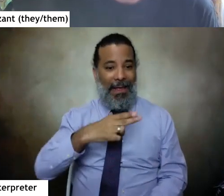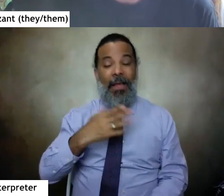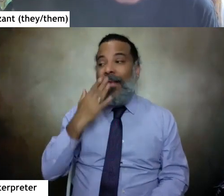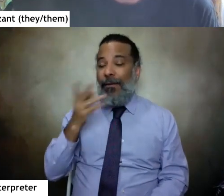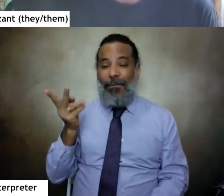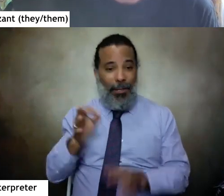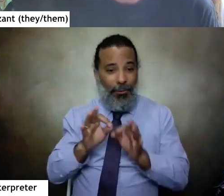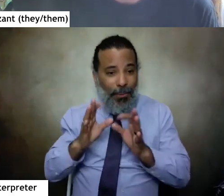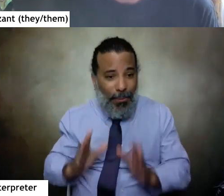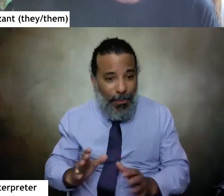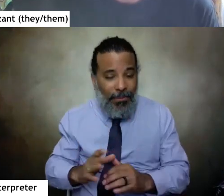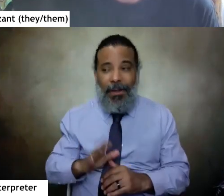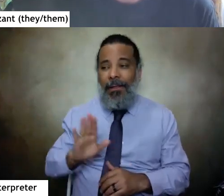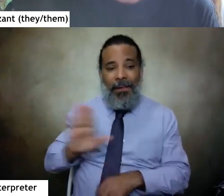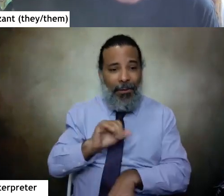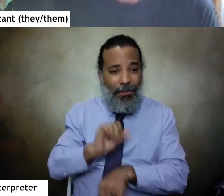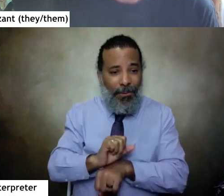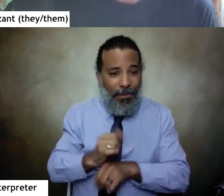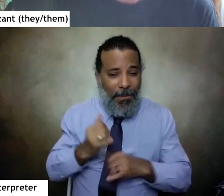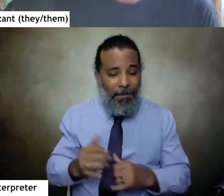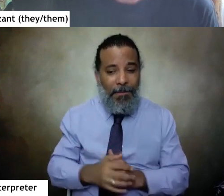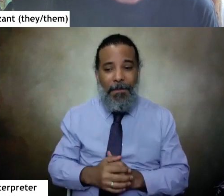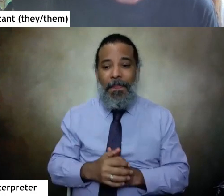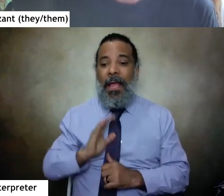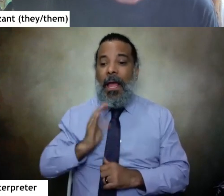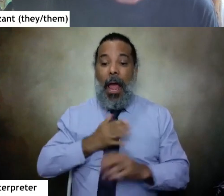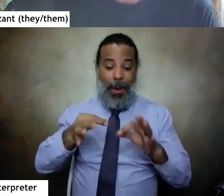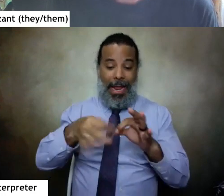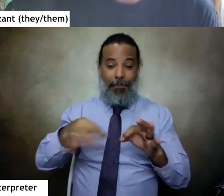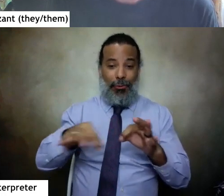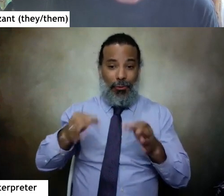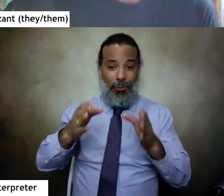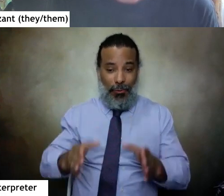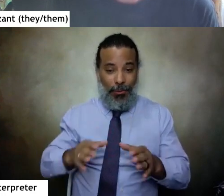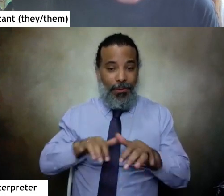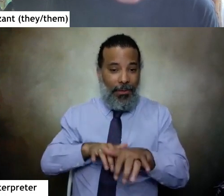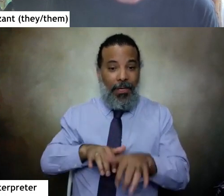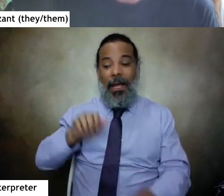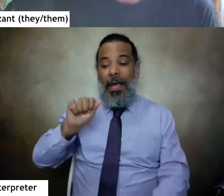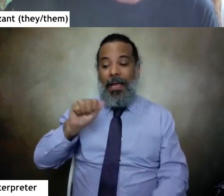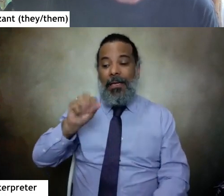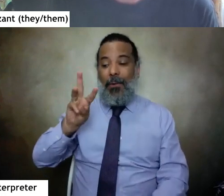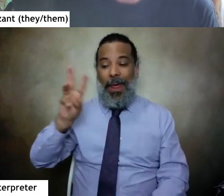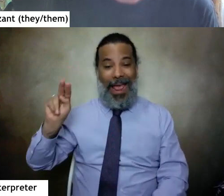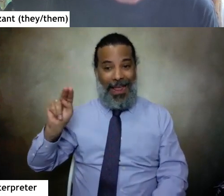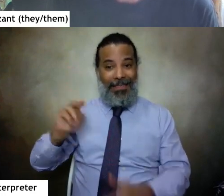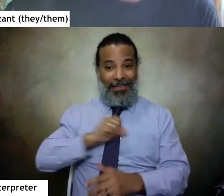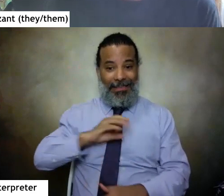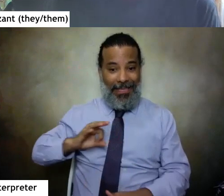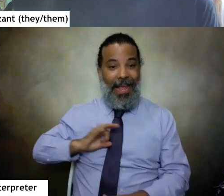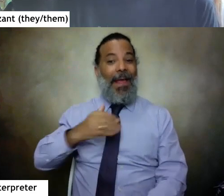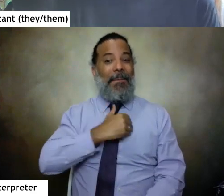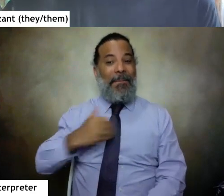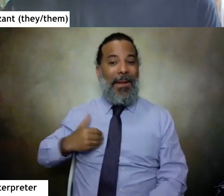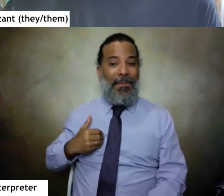team for their work today to our captioner and to awn staff and team members